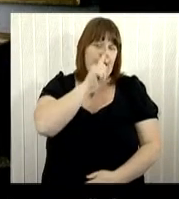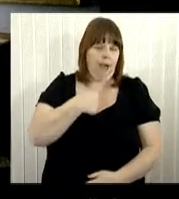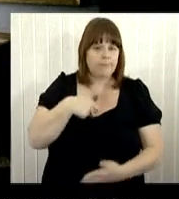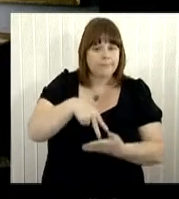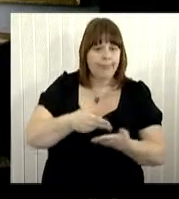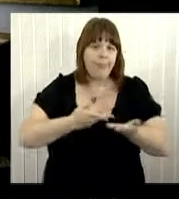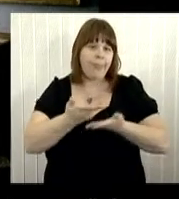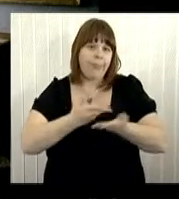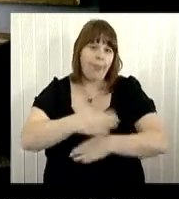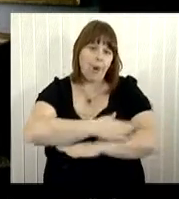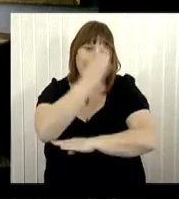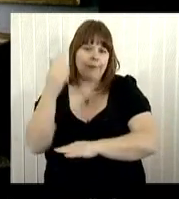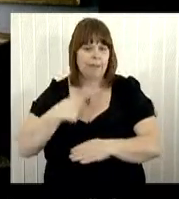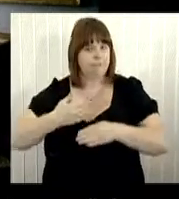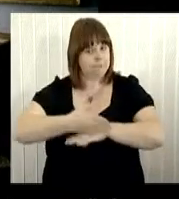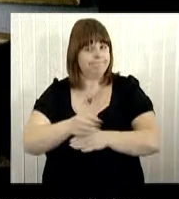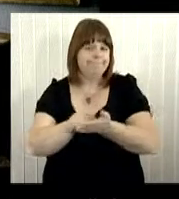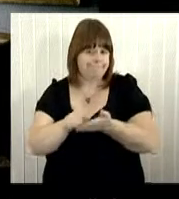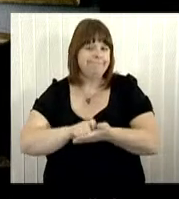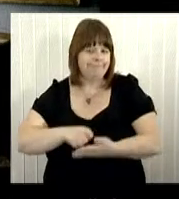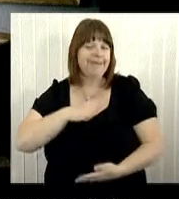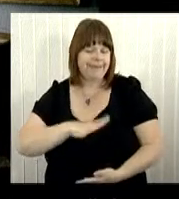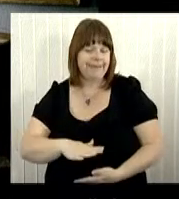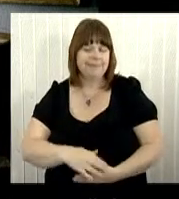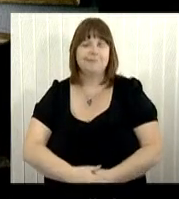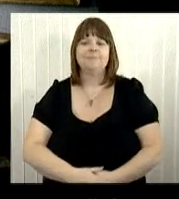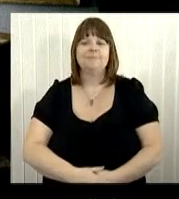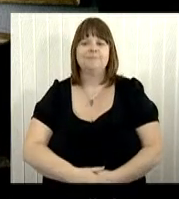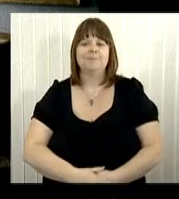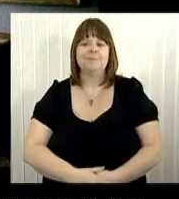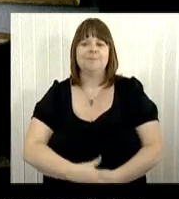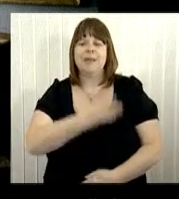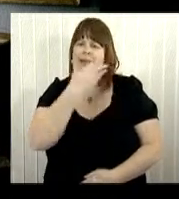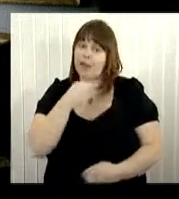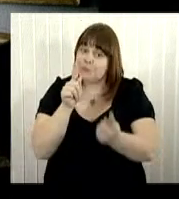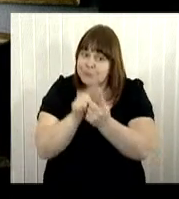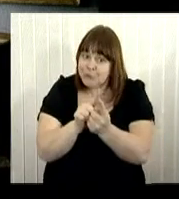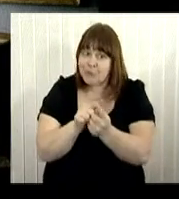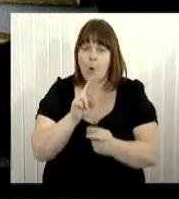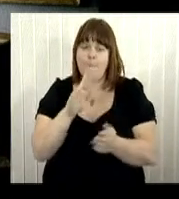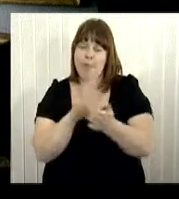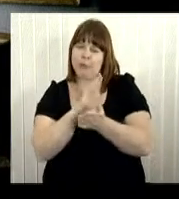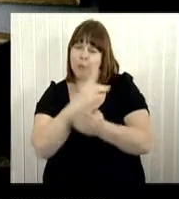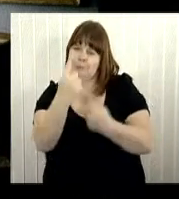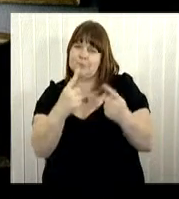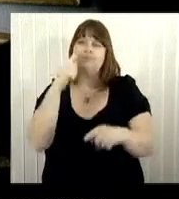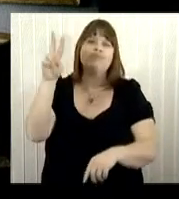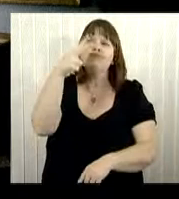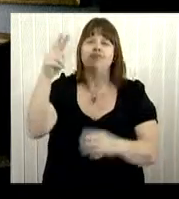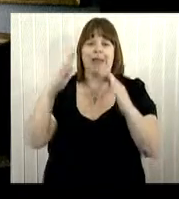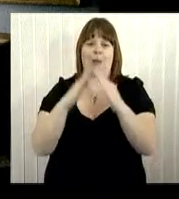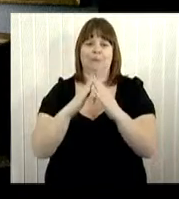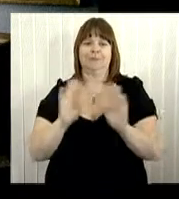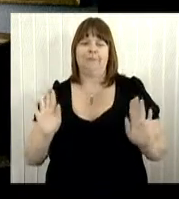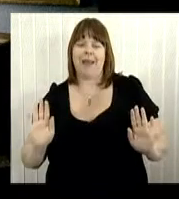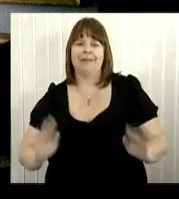Well, I can't stand here chatting to you all day. There is much work to be done. But it has been very nice to meet you, and